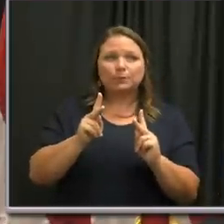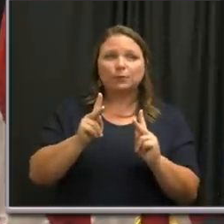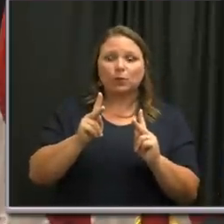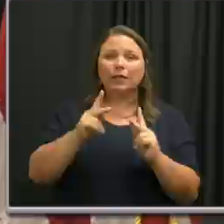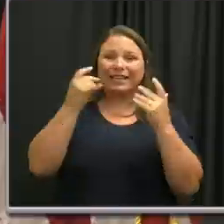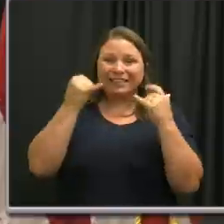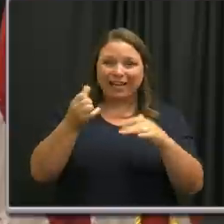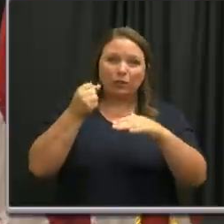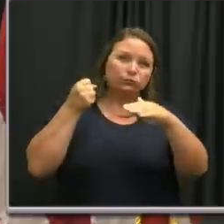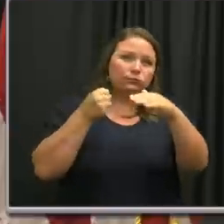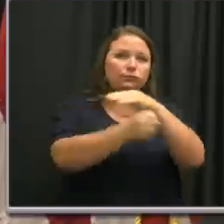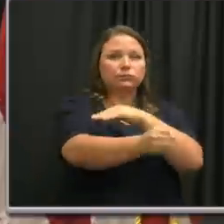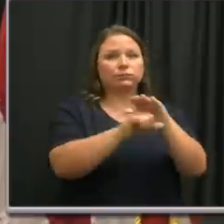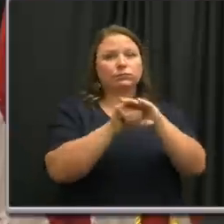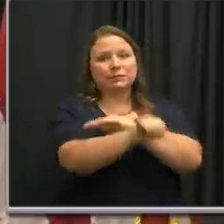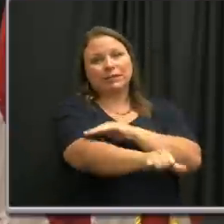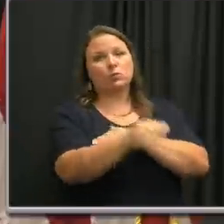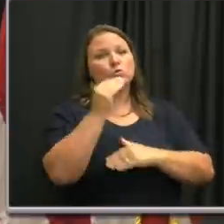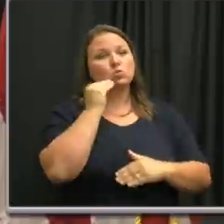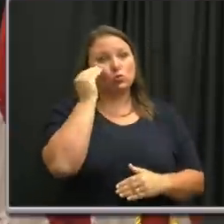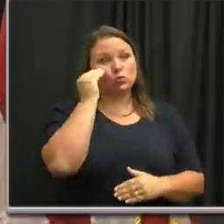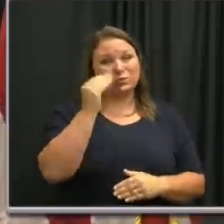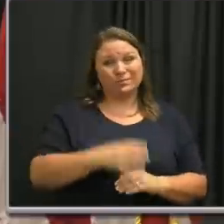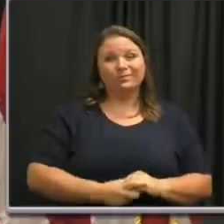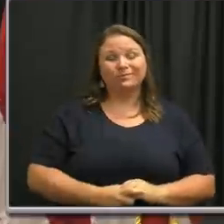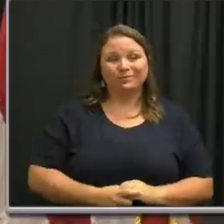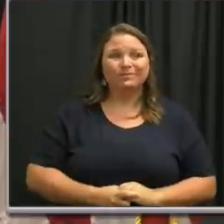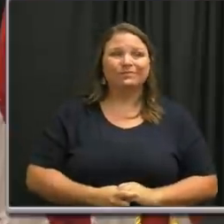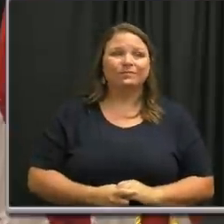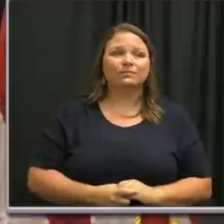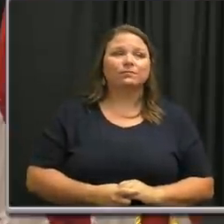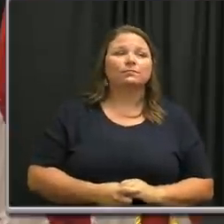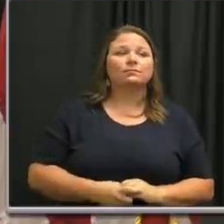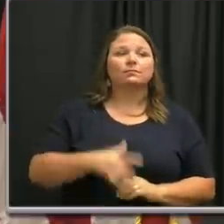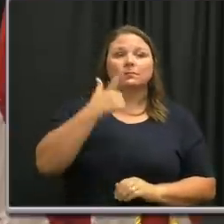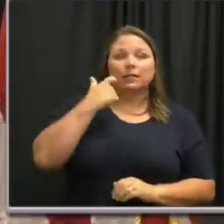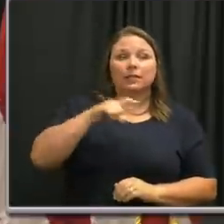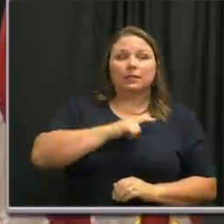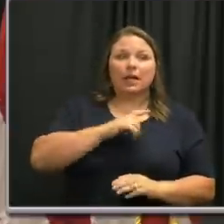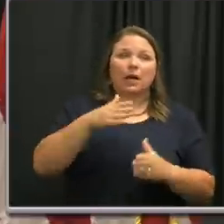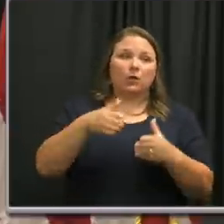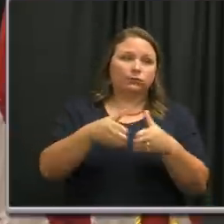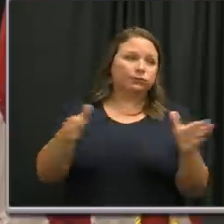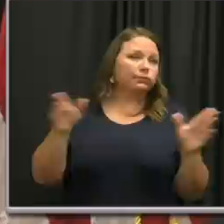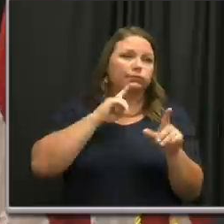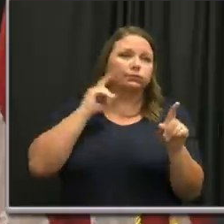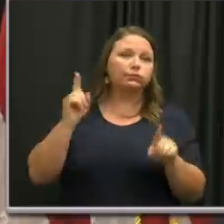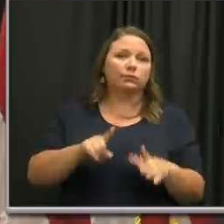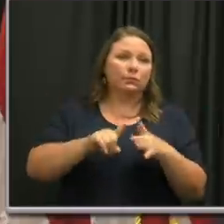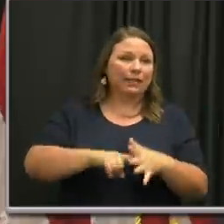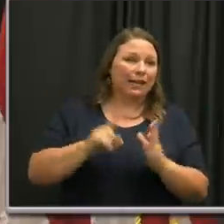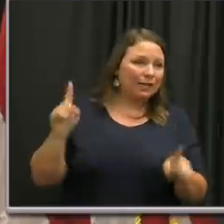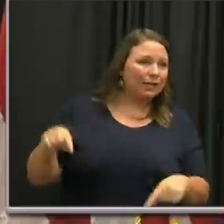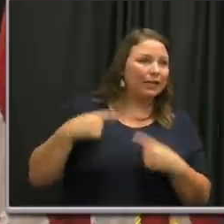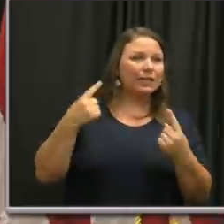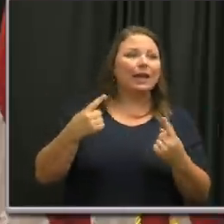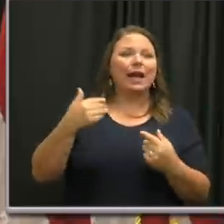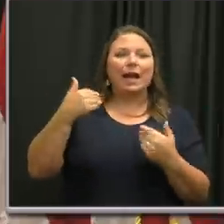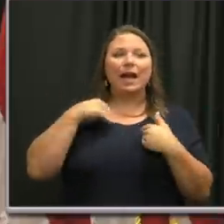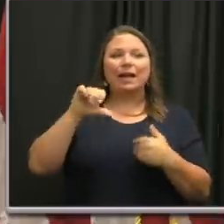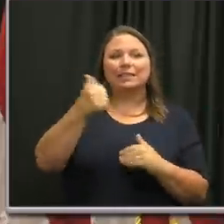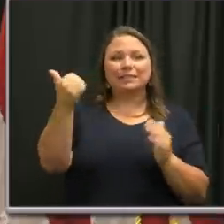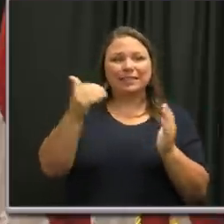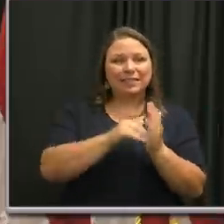residents are under a quarantine order. And since our city-wide COVID-19 response began, nearly 10